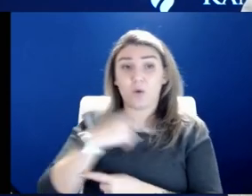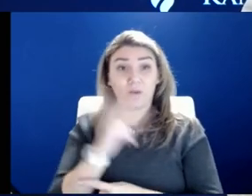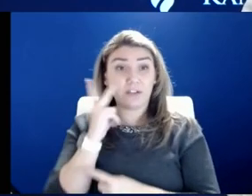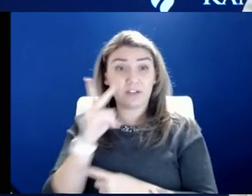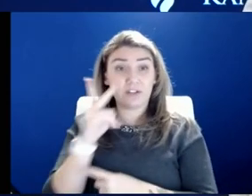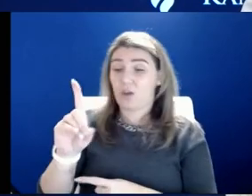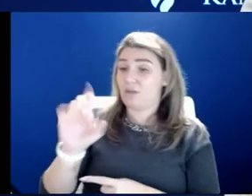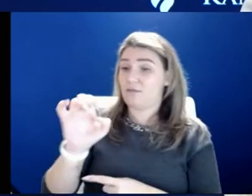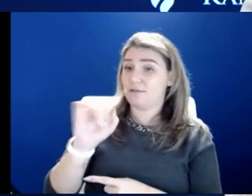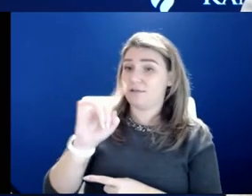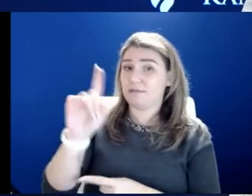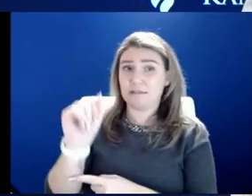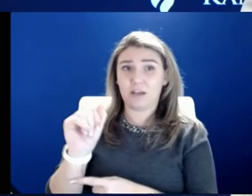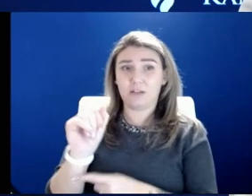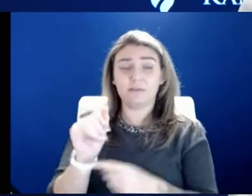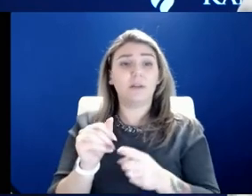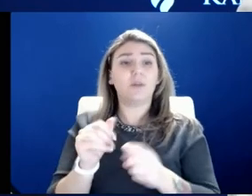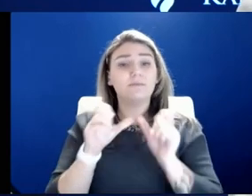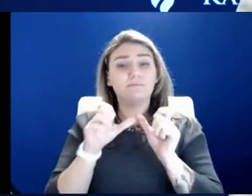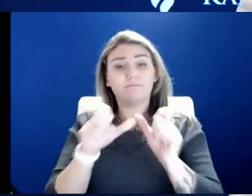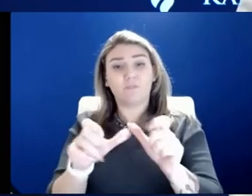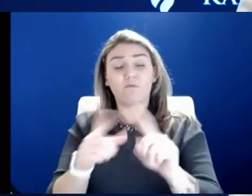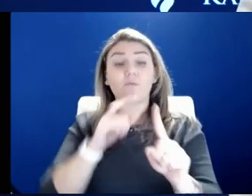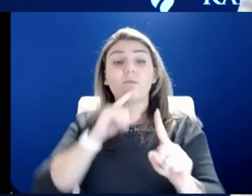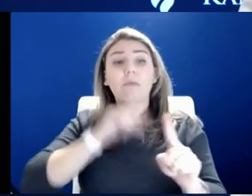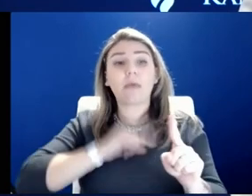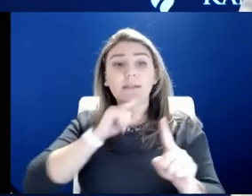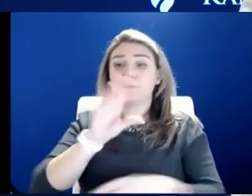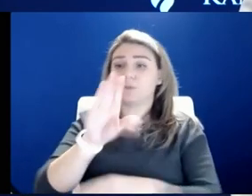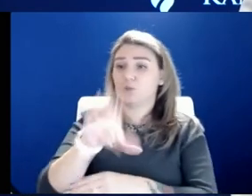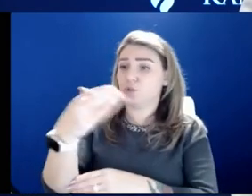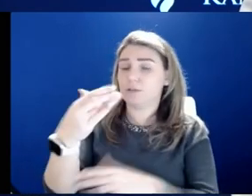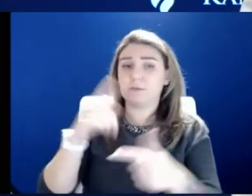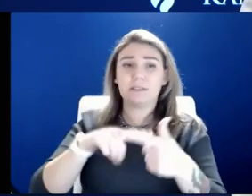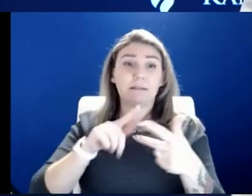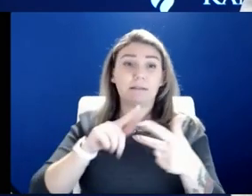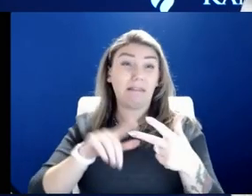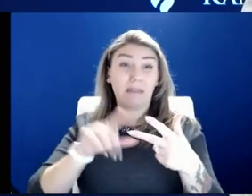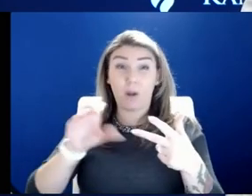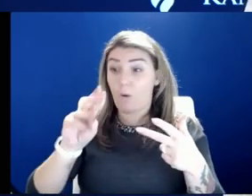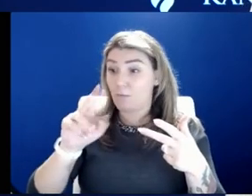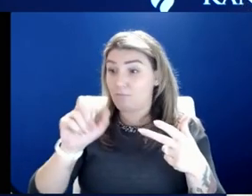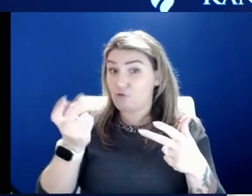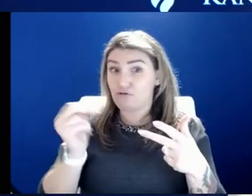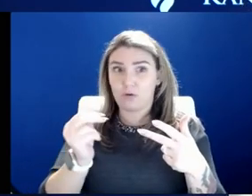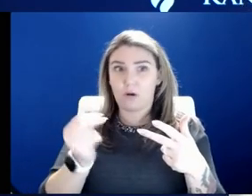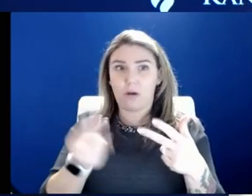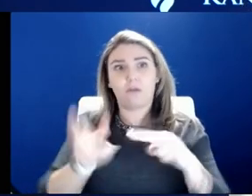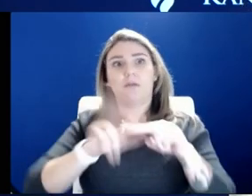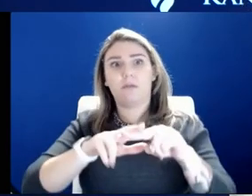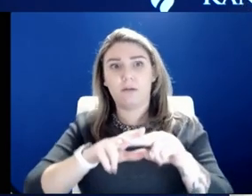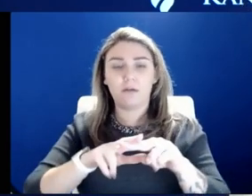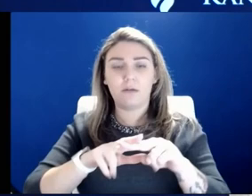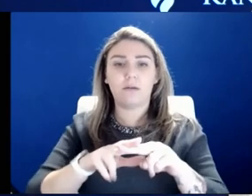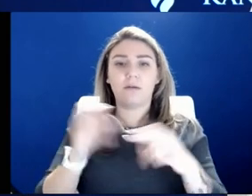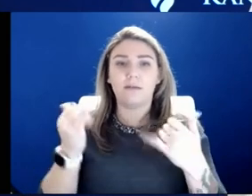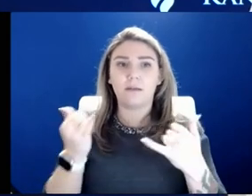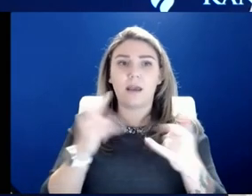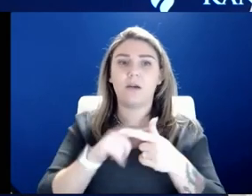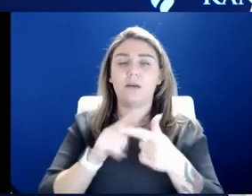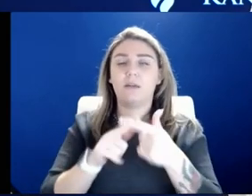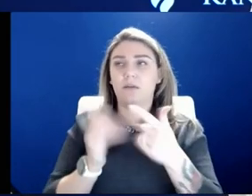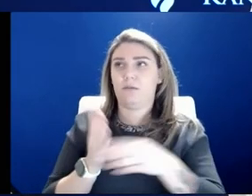continuing from Thanksgiving and Christmas. Then the Omicron surge came on on top of it, which really is what pushed us over the top.